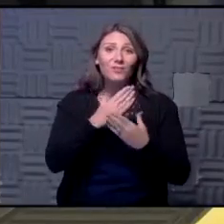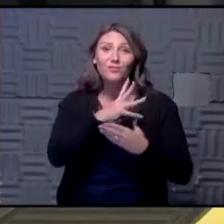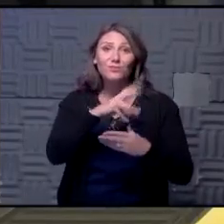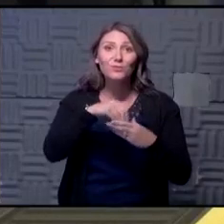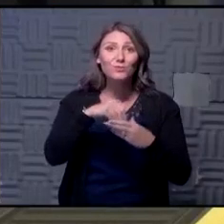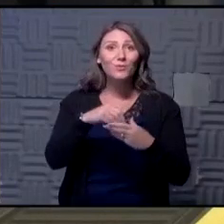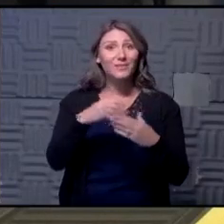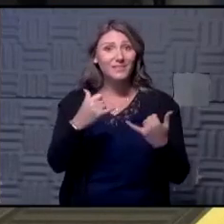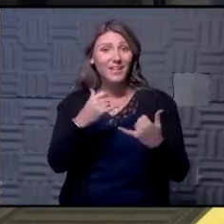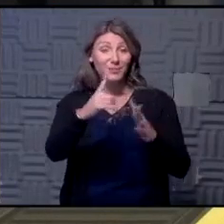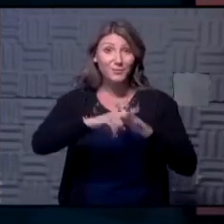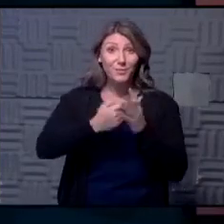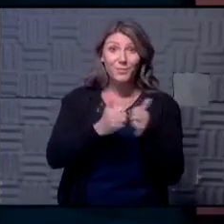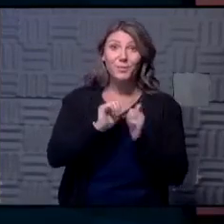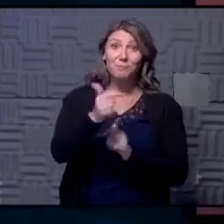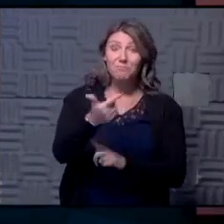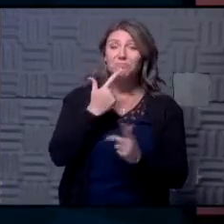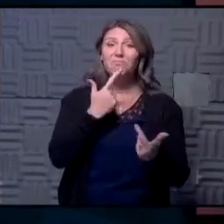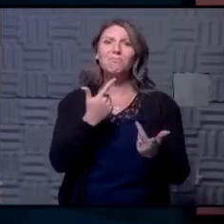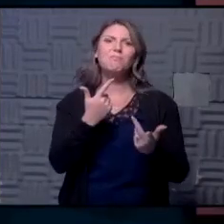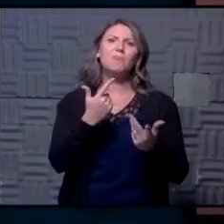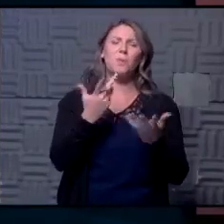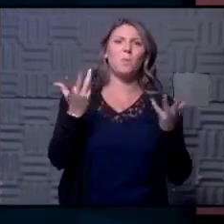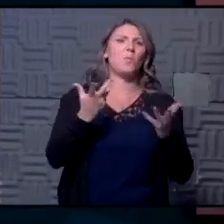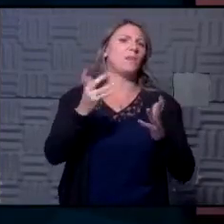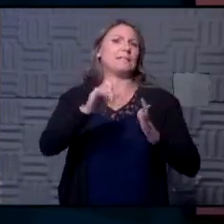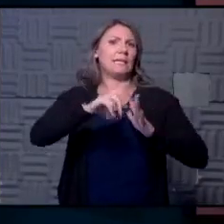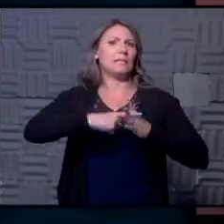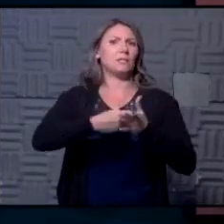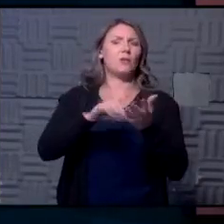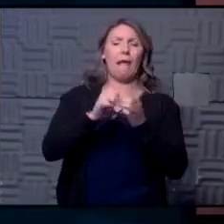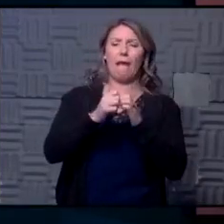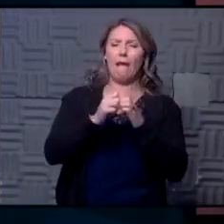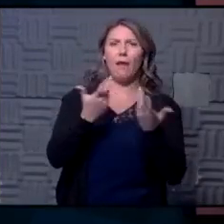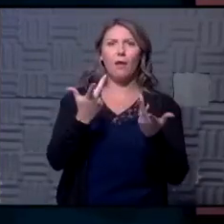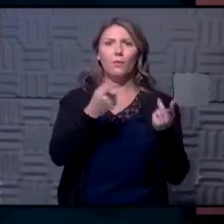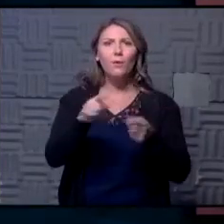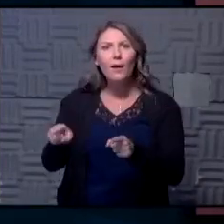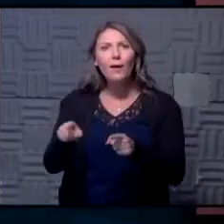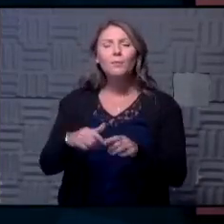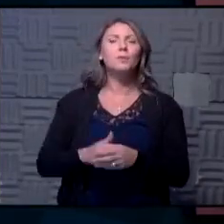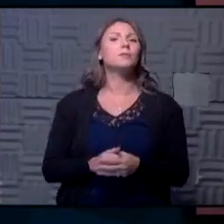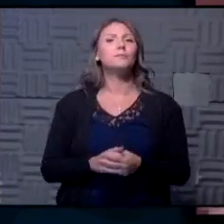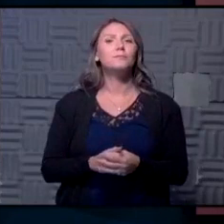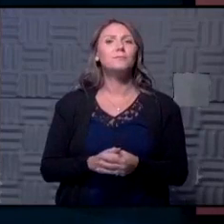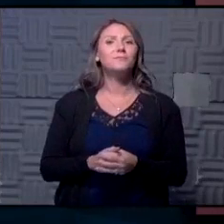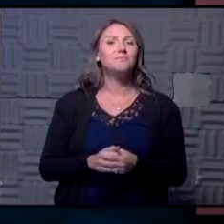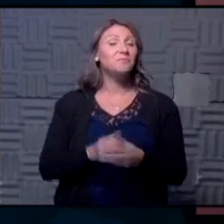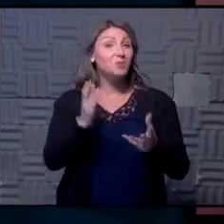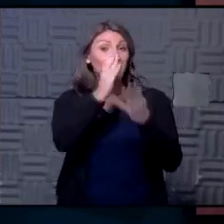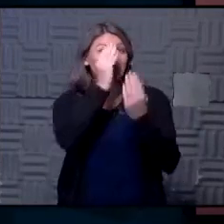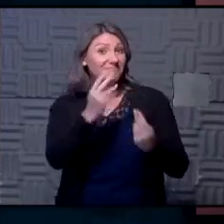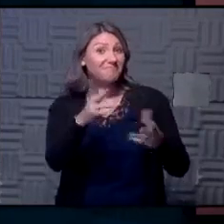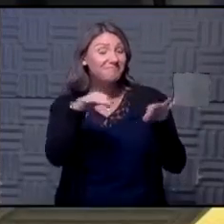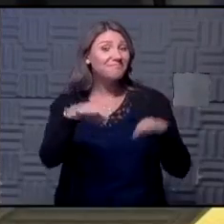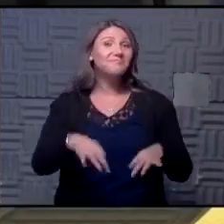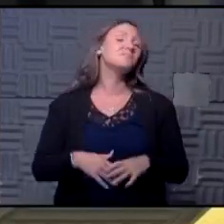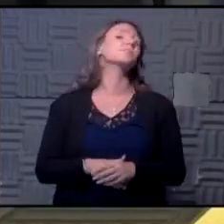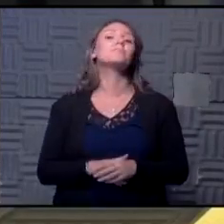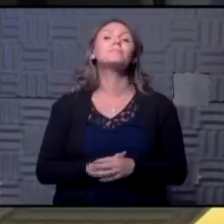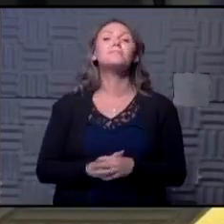you to kind of tell us a little bit about this initiative what it is how it came about we'll just let you dive right in